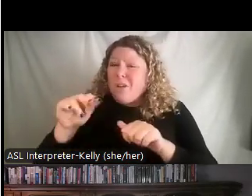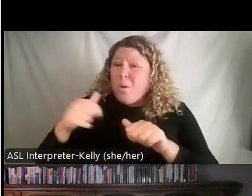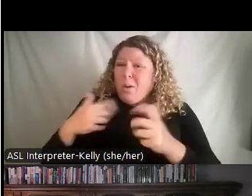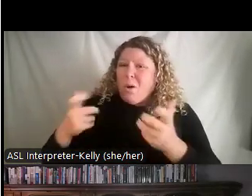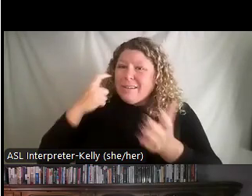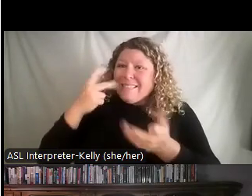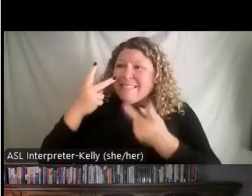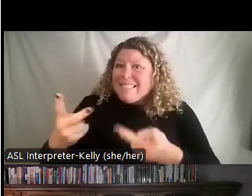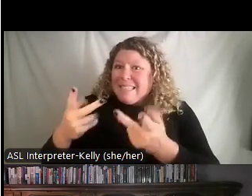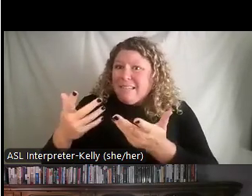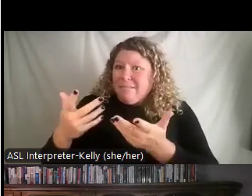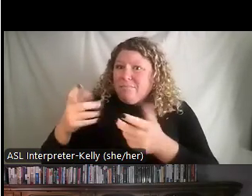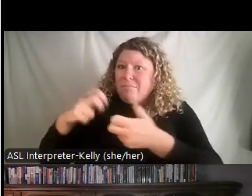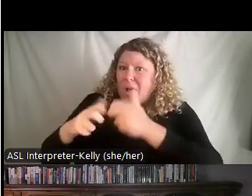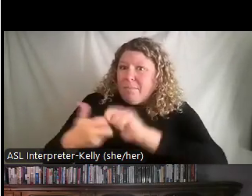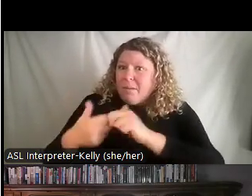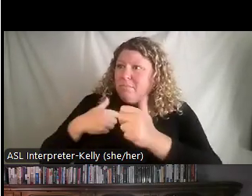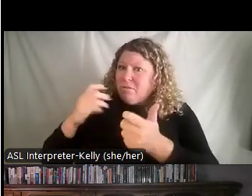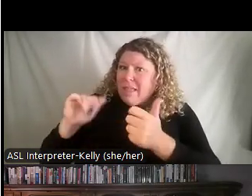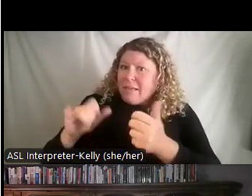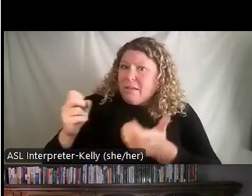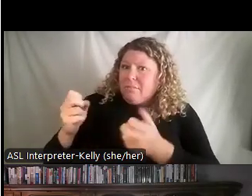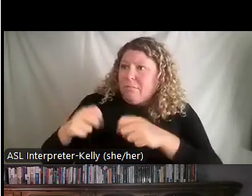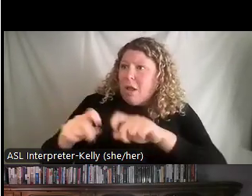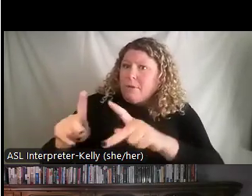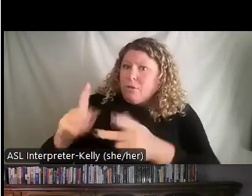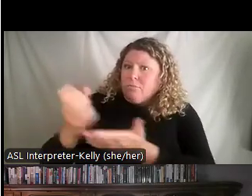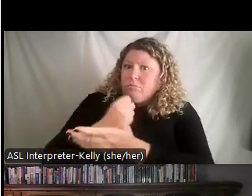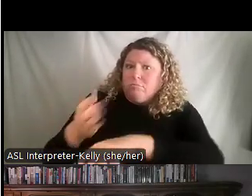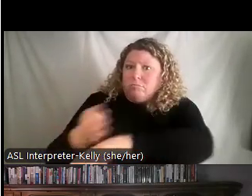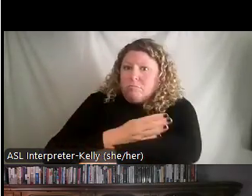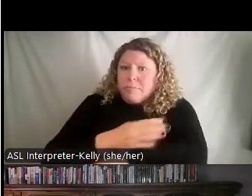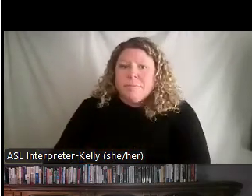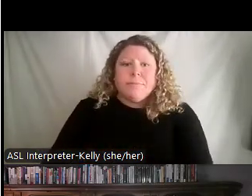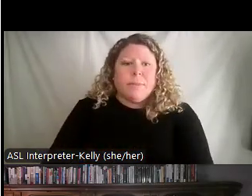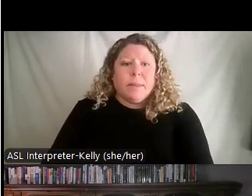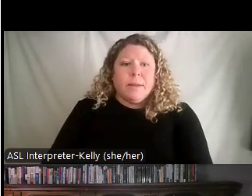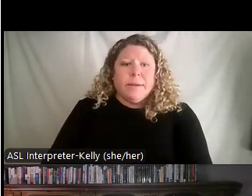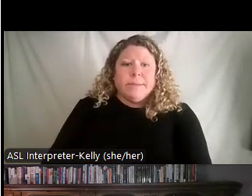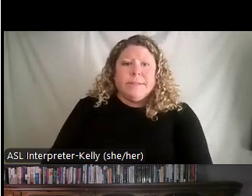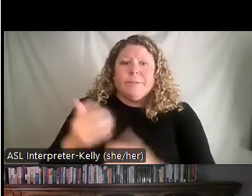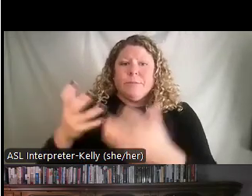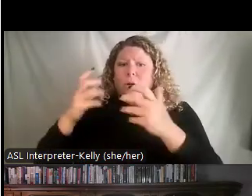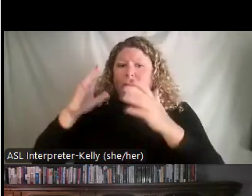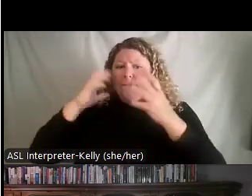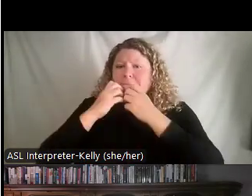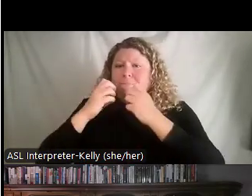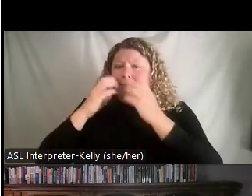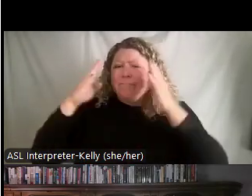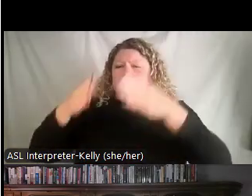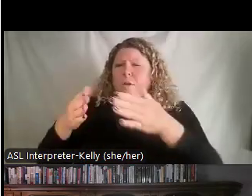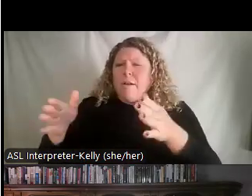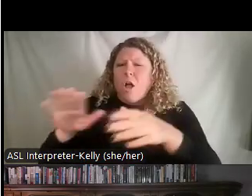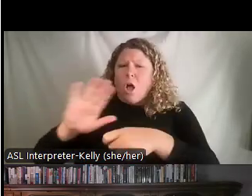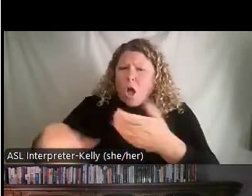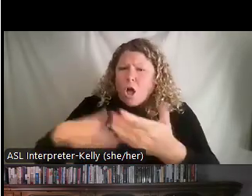an opportunity to improve, let's go after it. We want to focus on the entire value stream versus the individual silo.